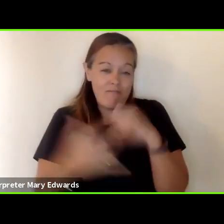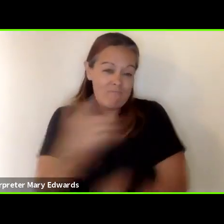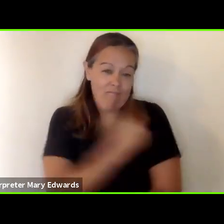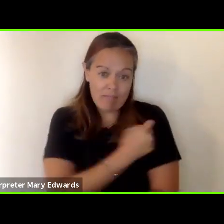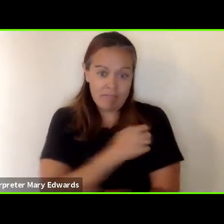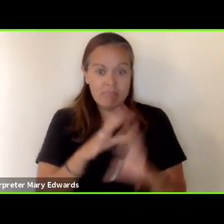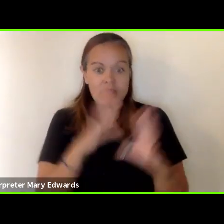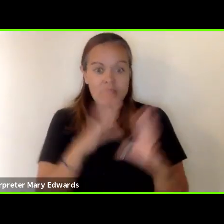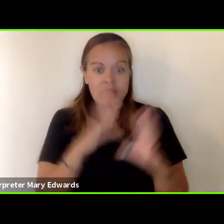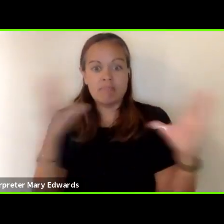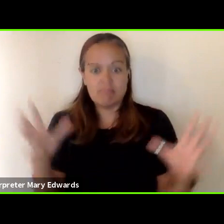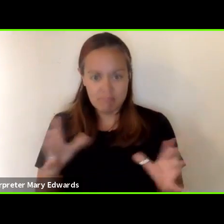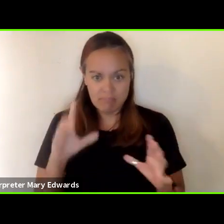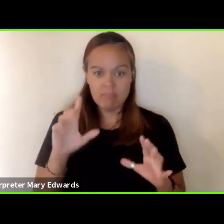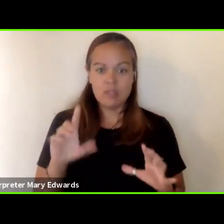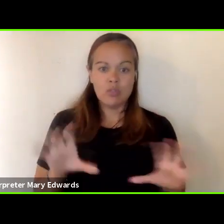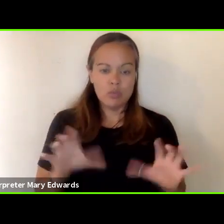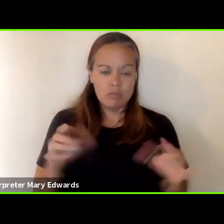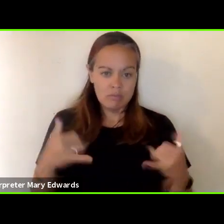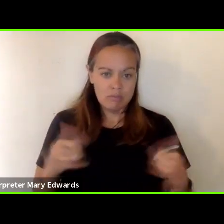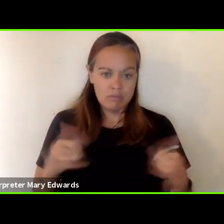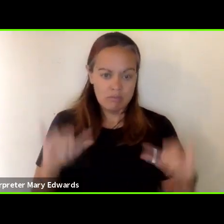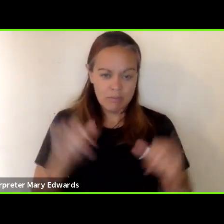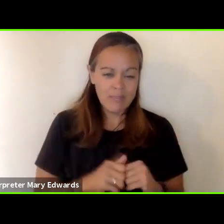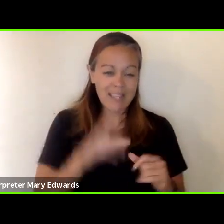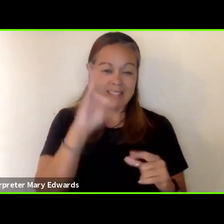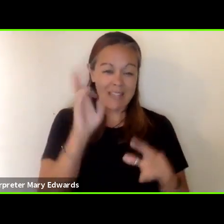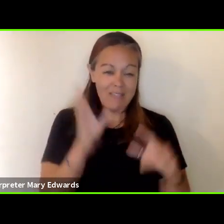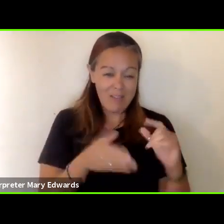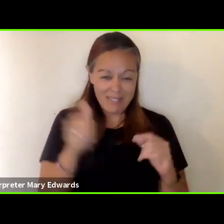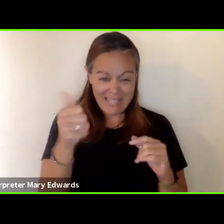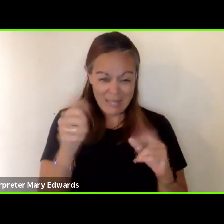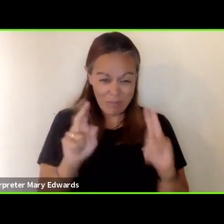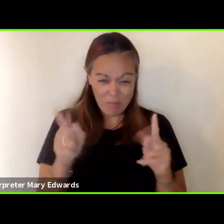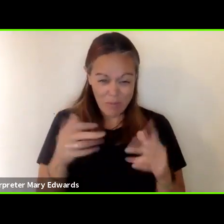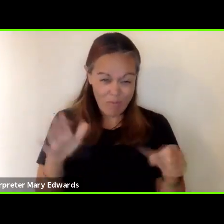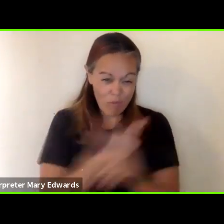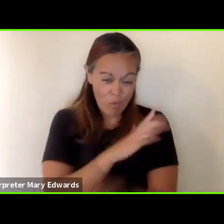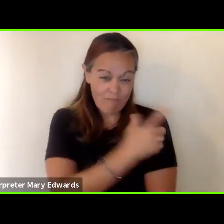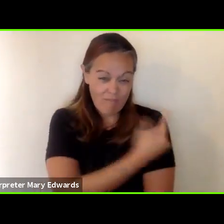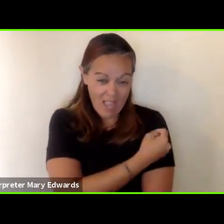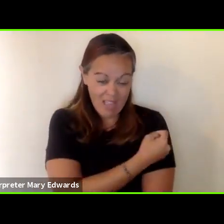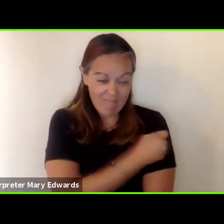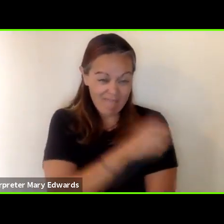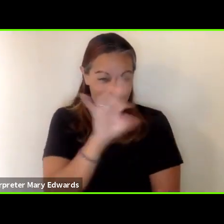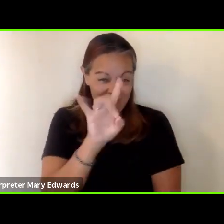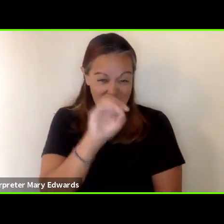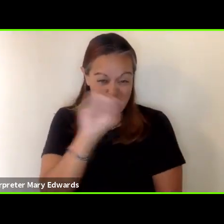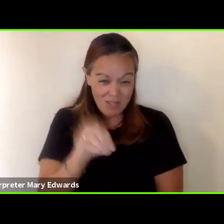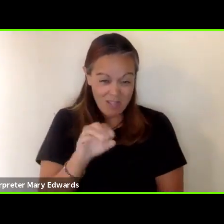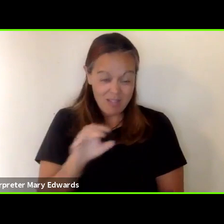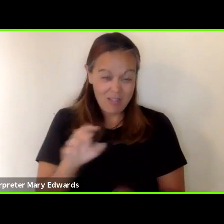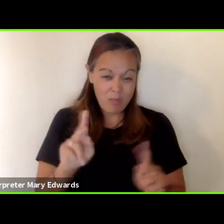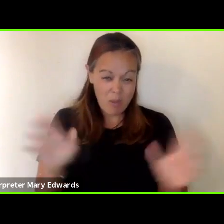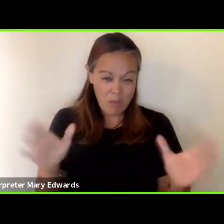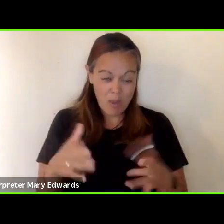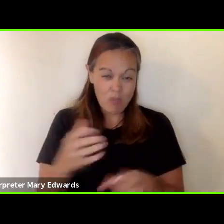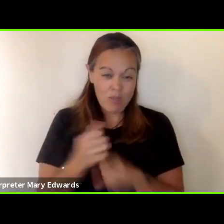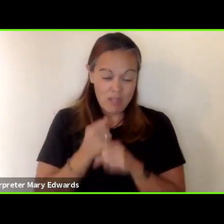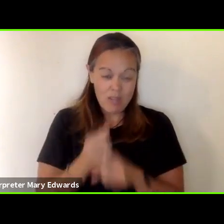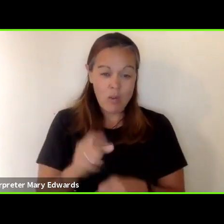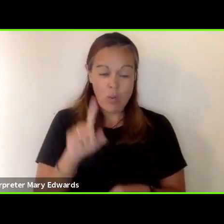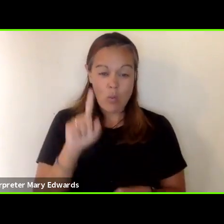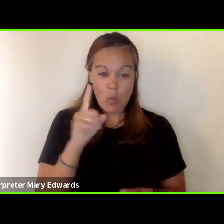at this point seven out of every 10 people in our community are fully vaccinated while about eight percent of our population have received one